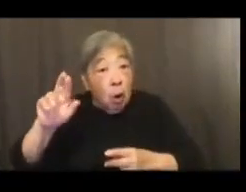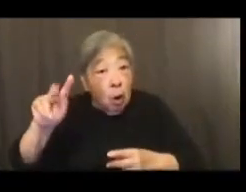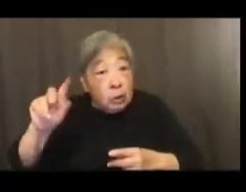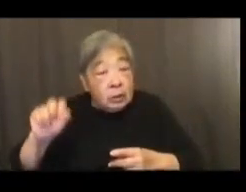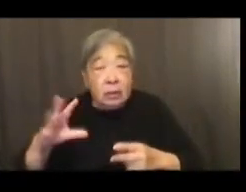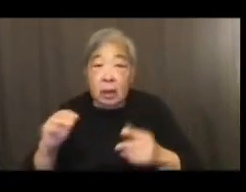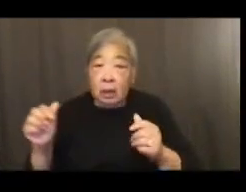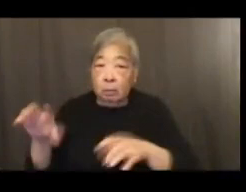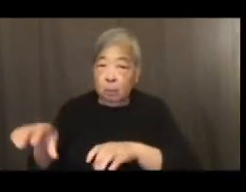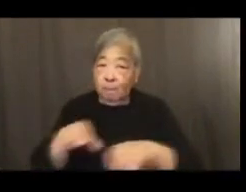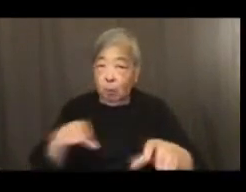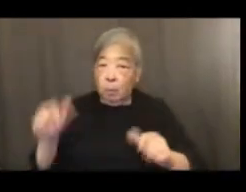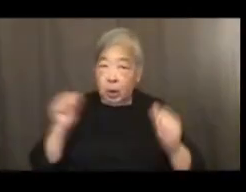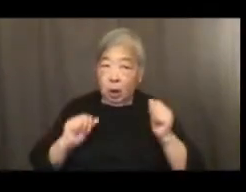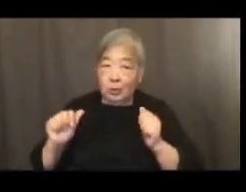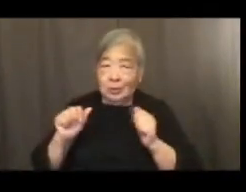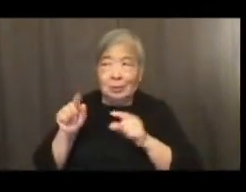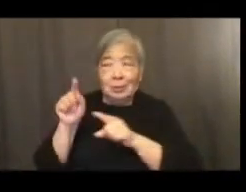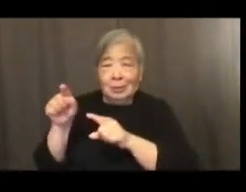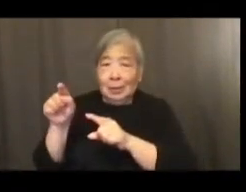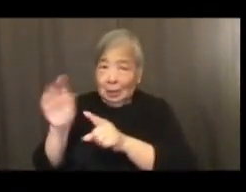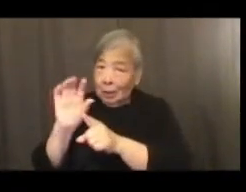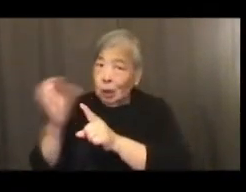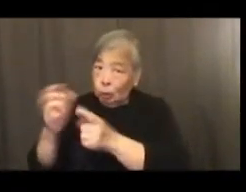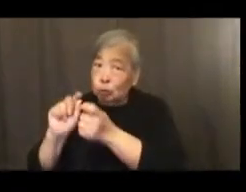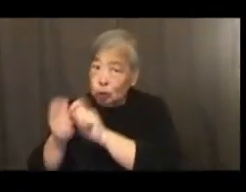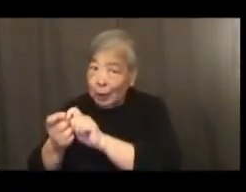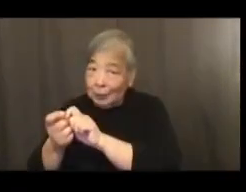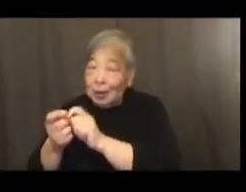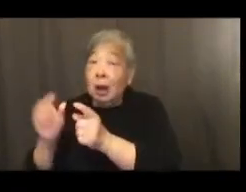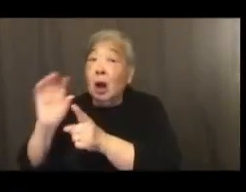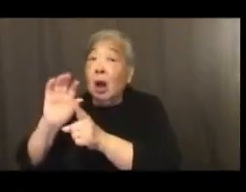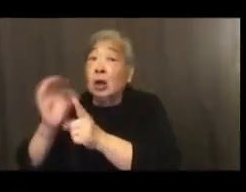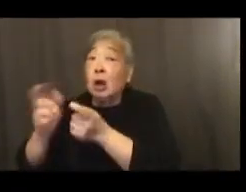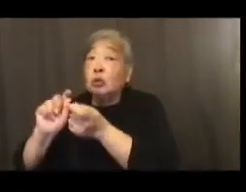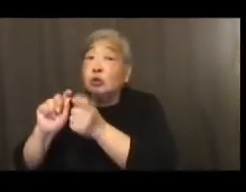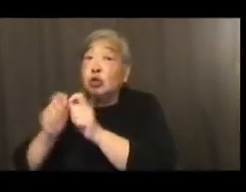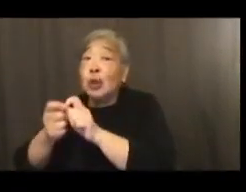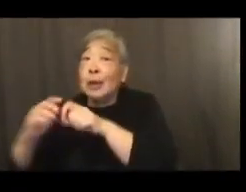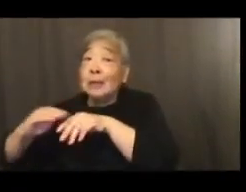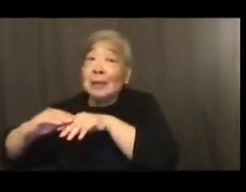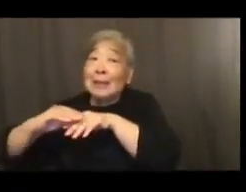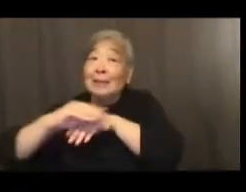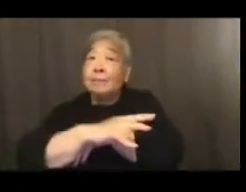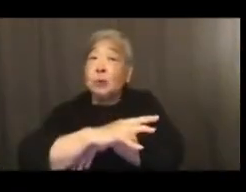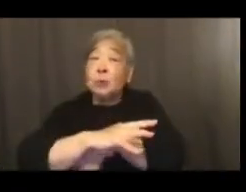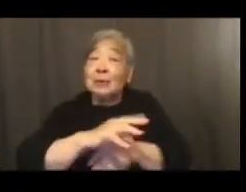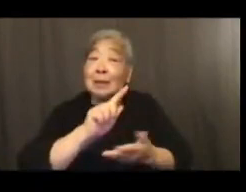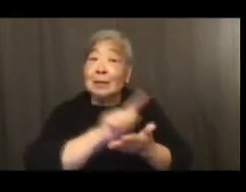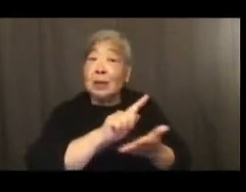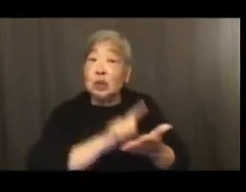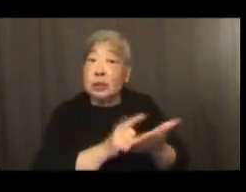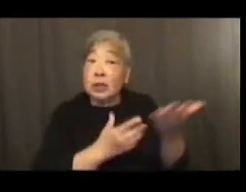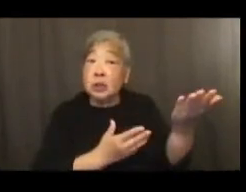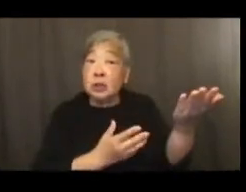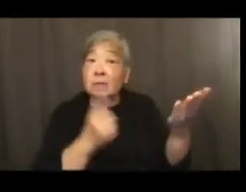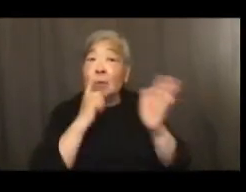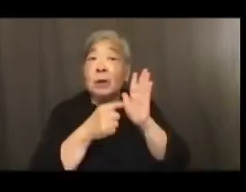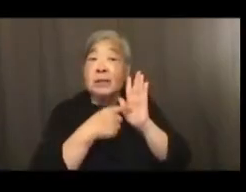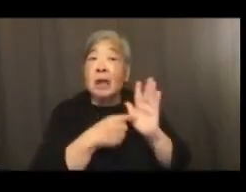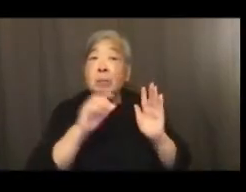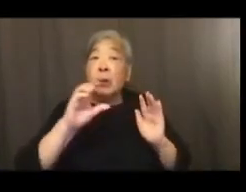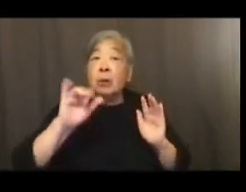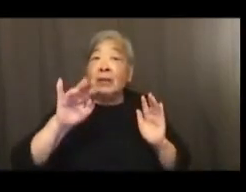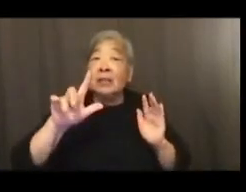arts. That cultural change helped influence public sector legislation, like the Civil Rights Act of 1964,